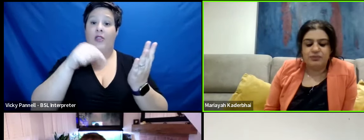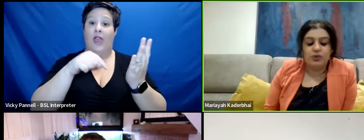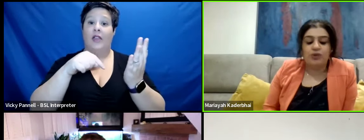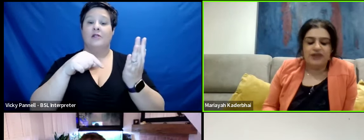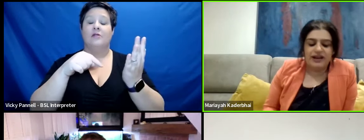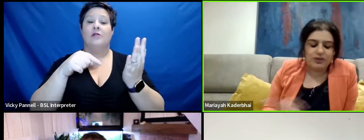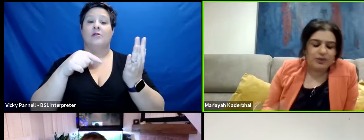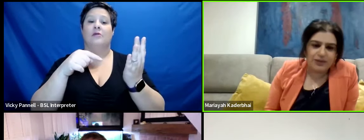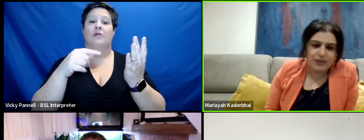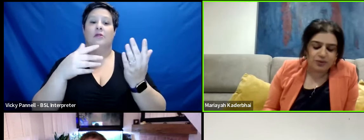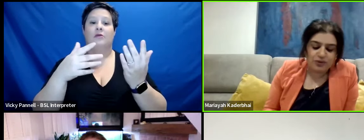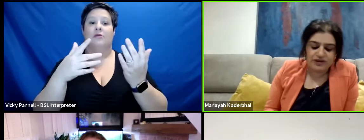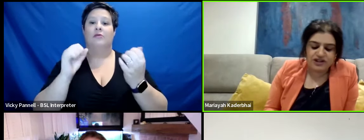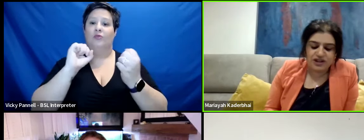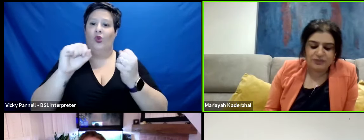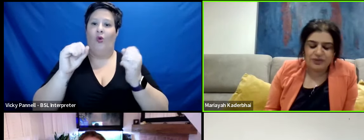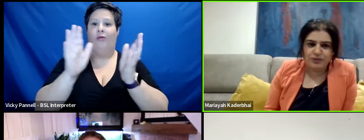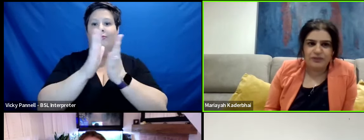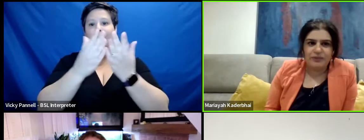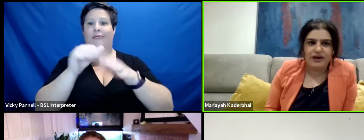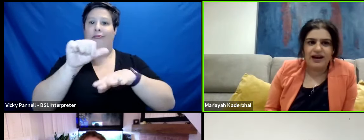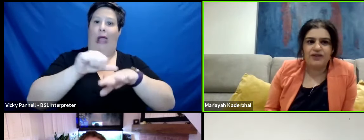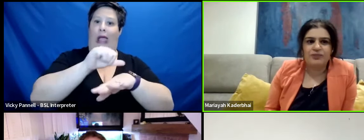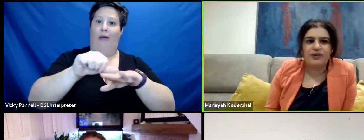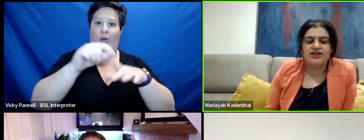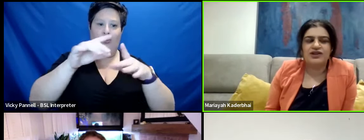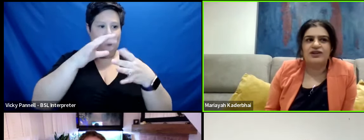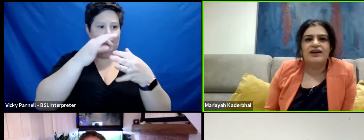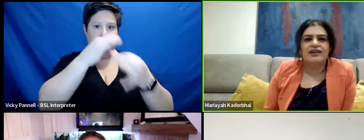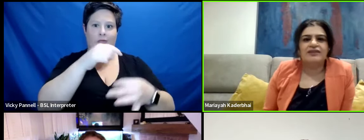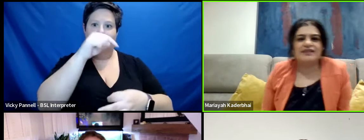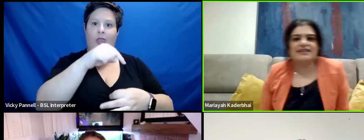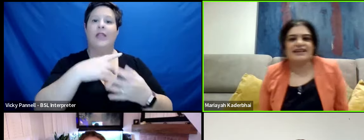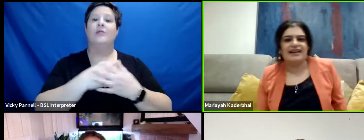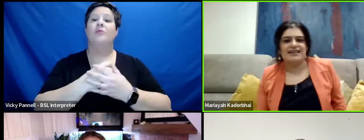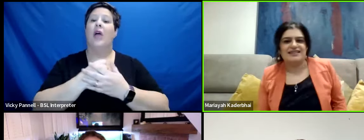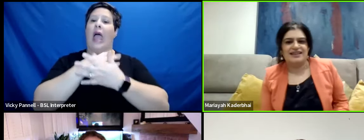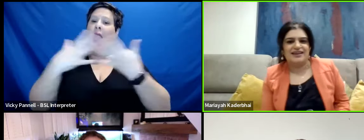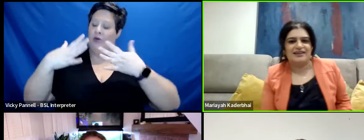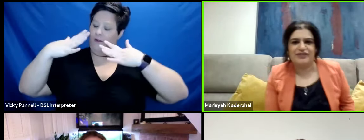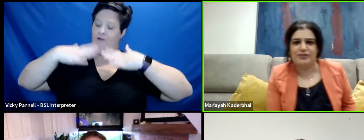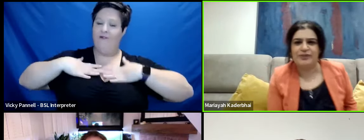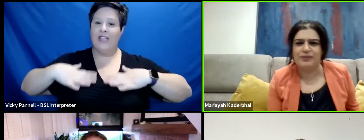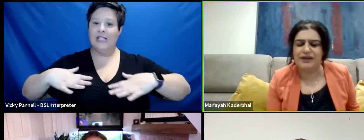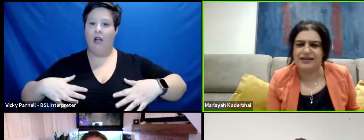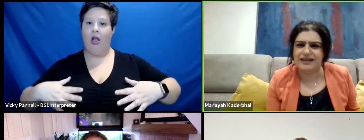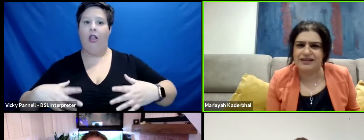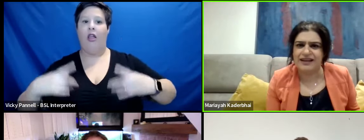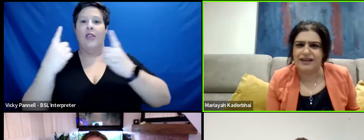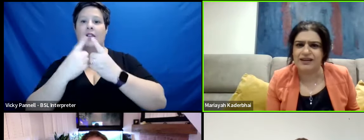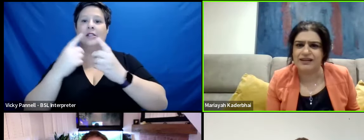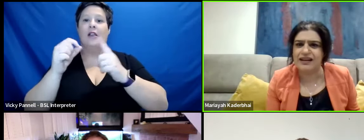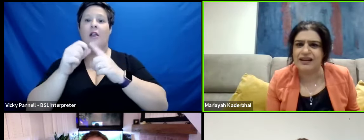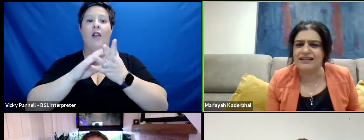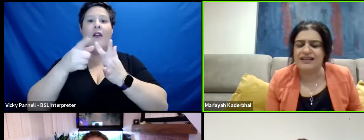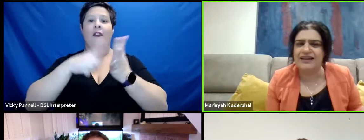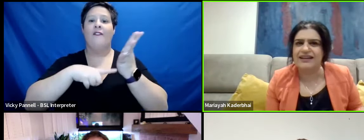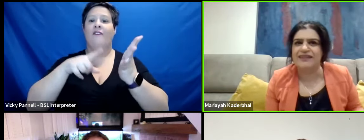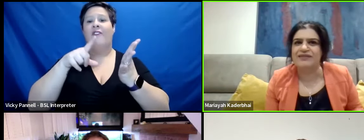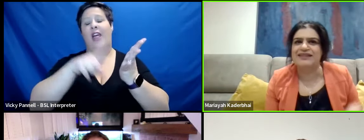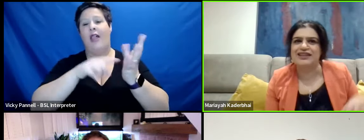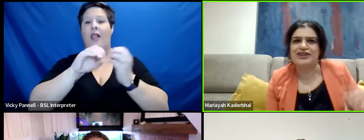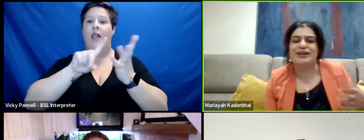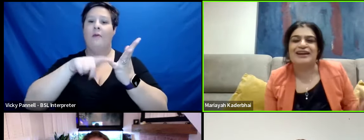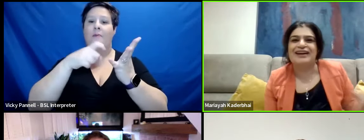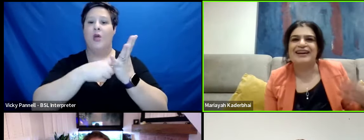more like your Bible, more than a jump off point. But how much of the physicality of Phil Burbank's in that, because it's